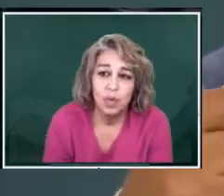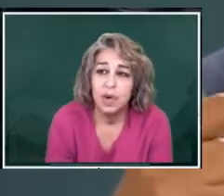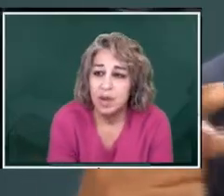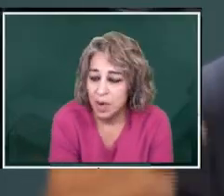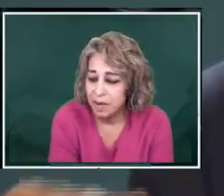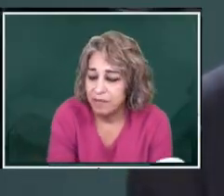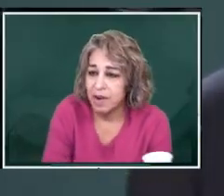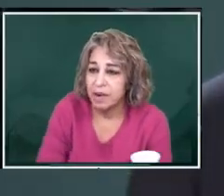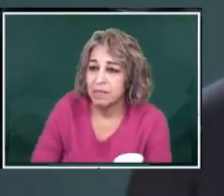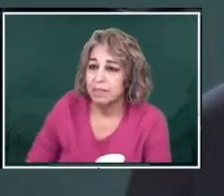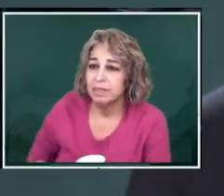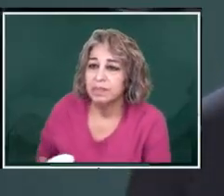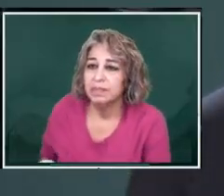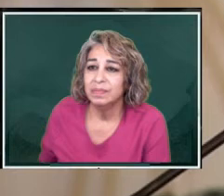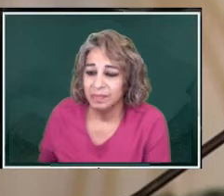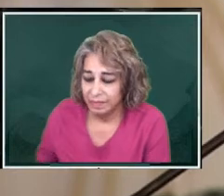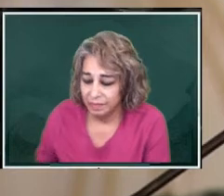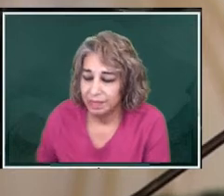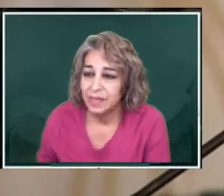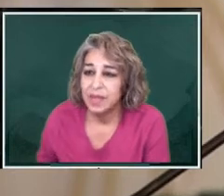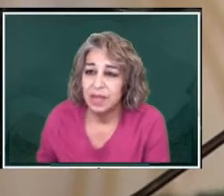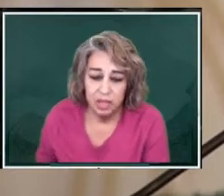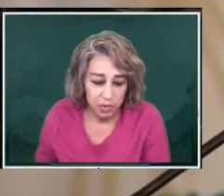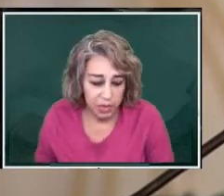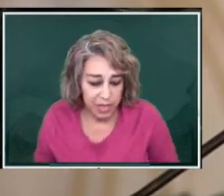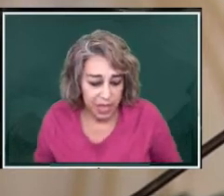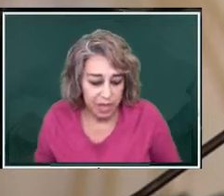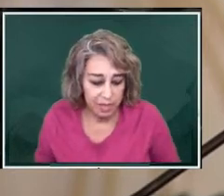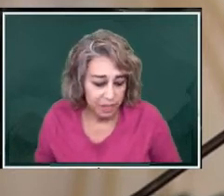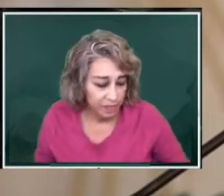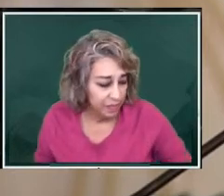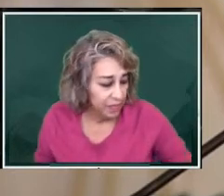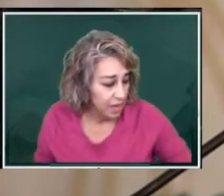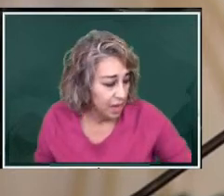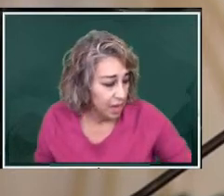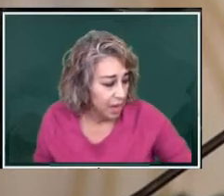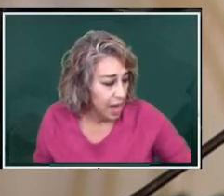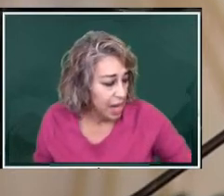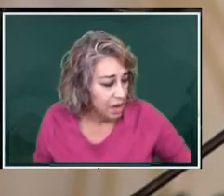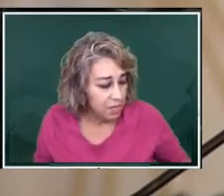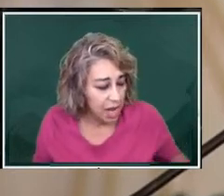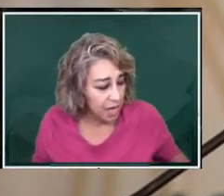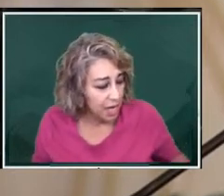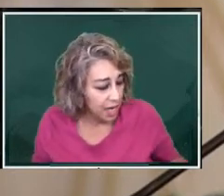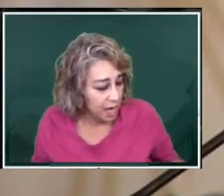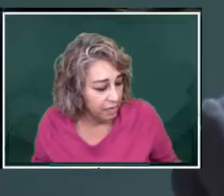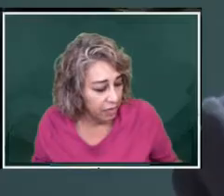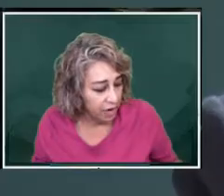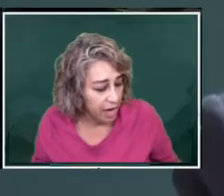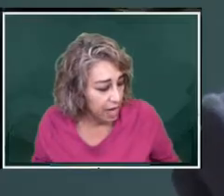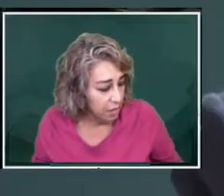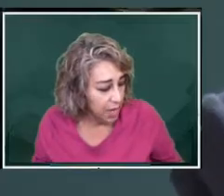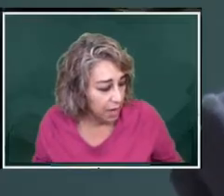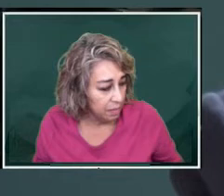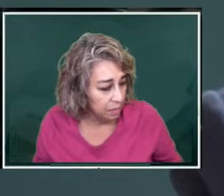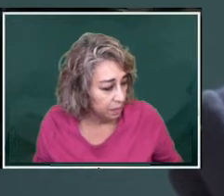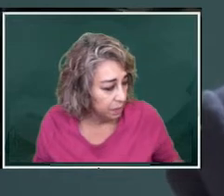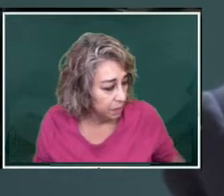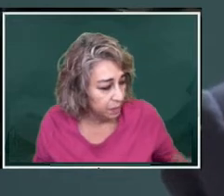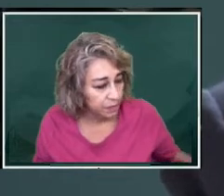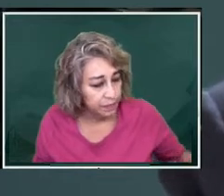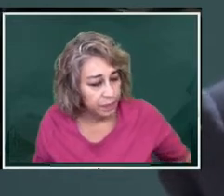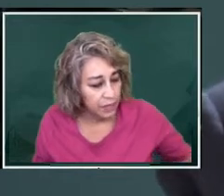What are you waiting for? To proceed. I am not going to cover for anybody.